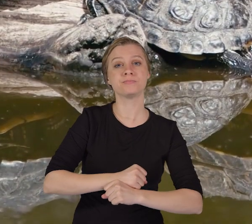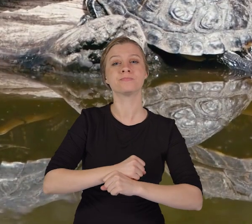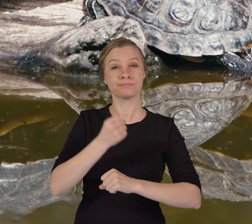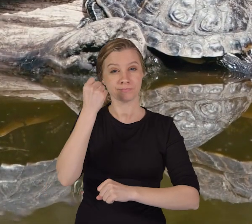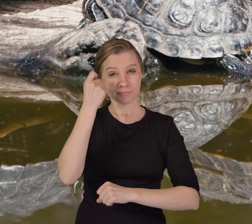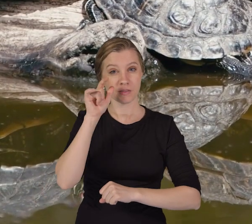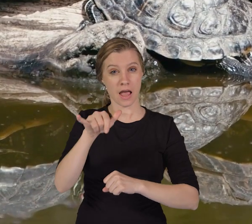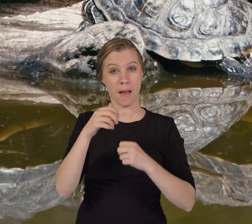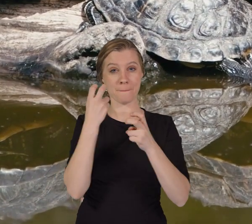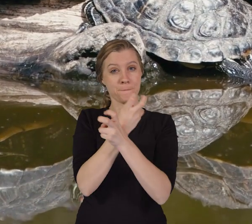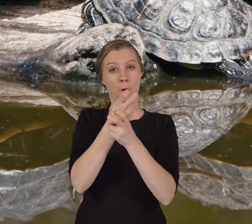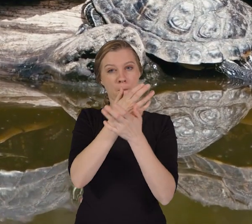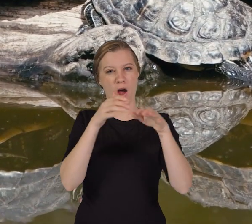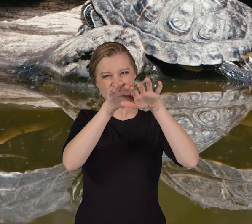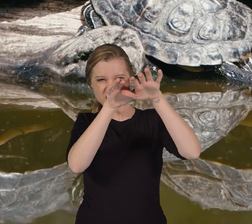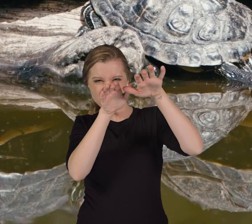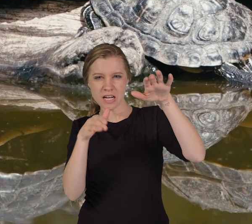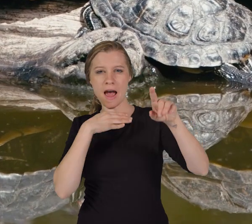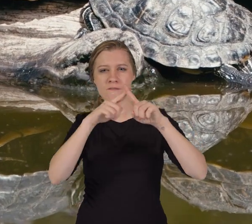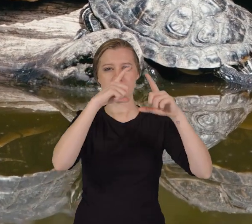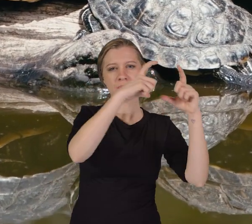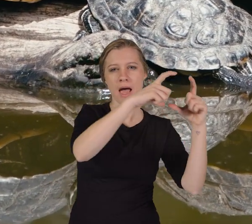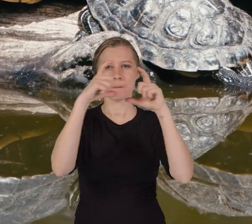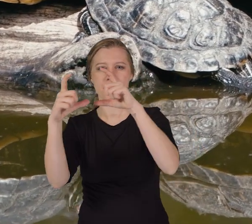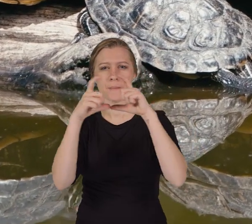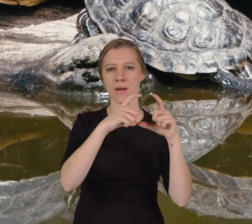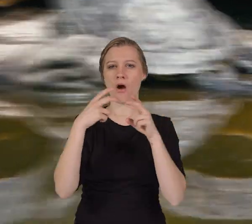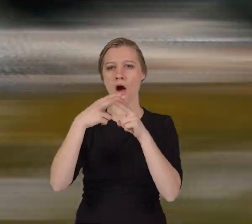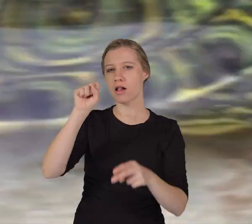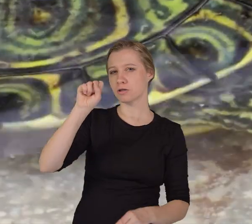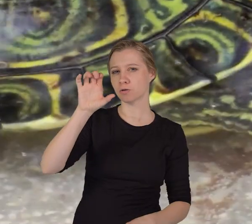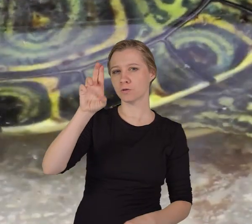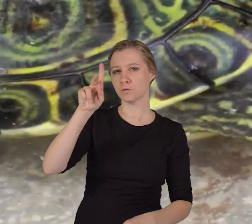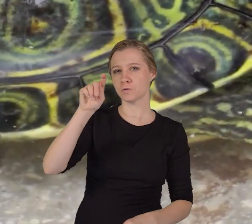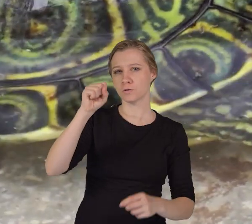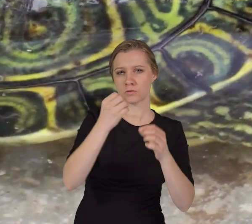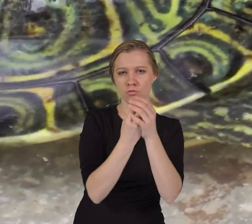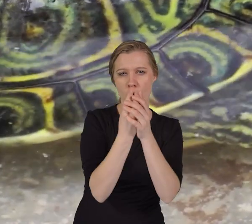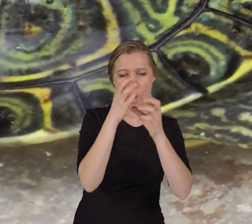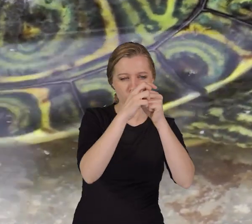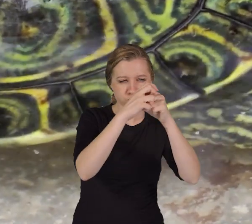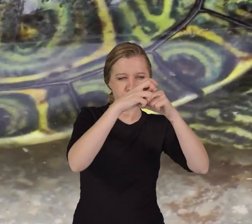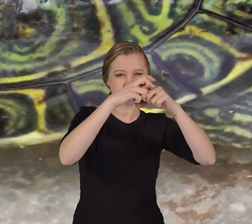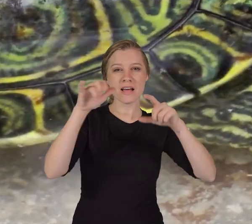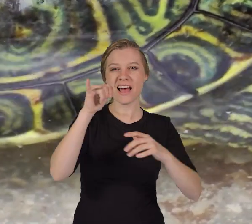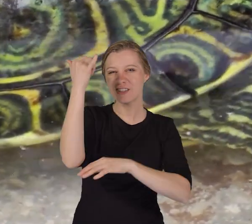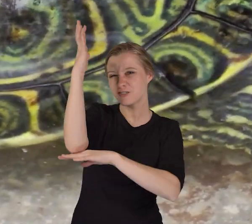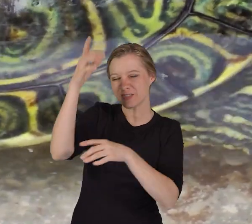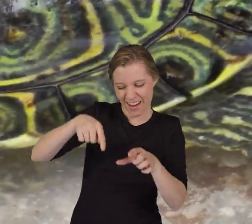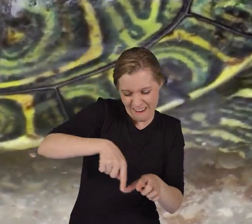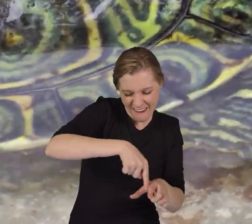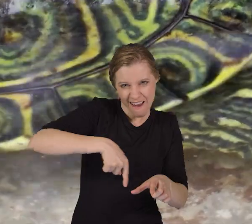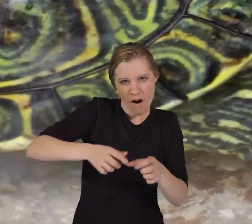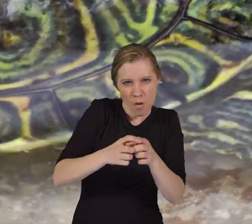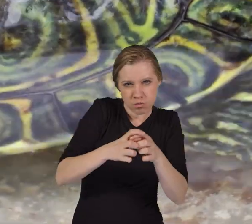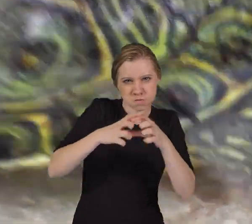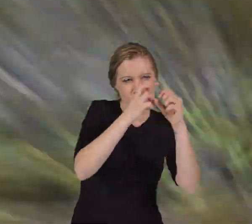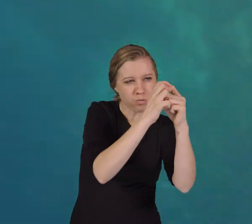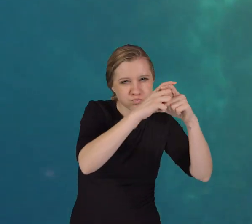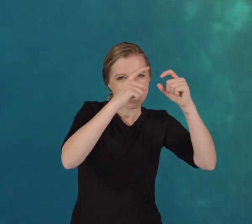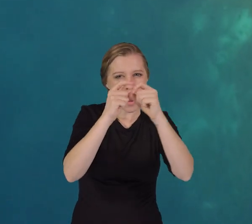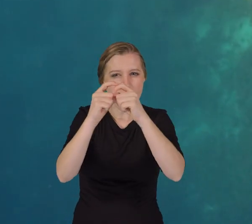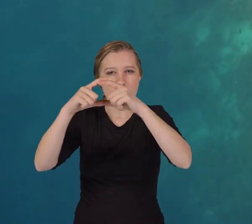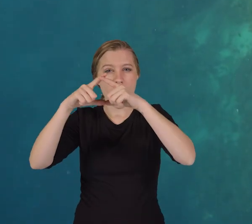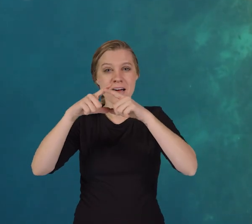the bony part of the shell is covered by plates, called scoots. The growth rings on these scoots are like tree rings.